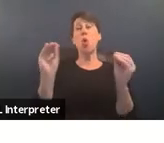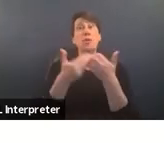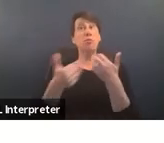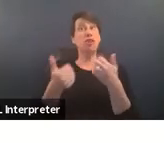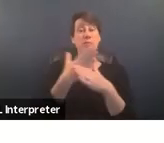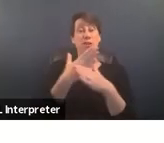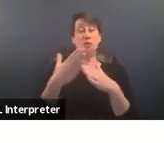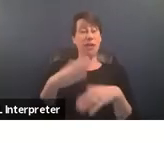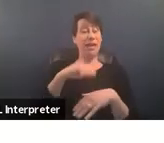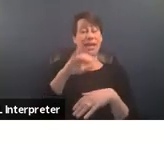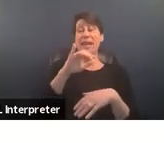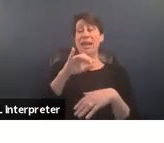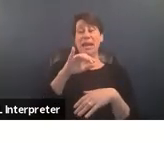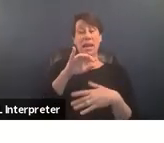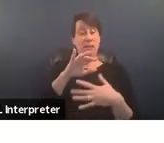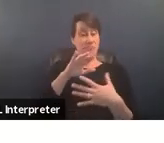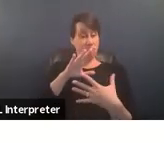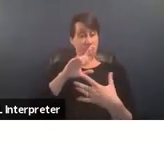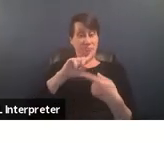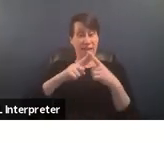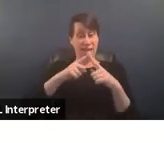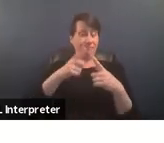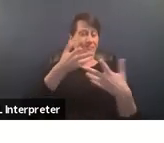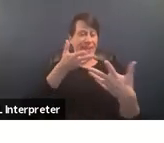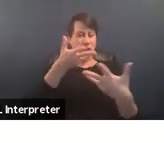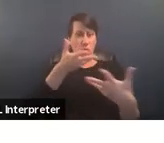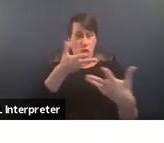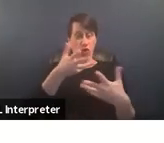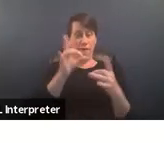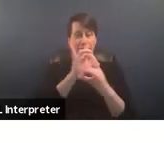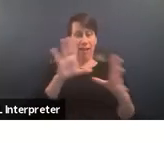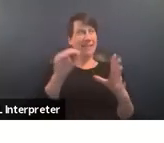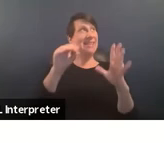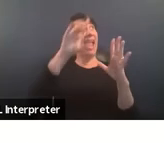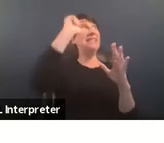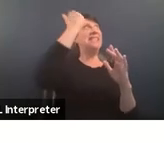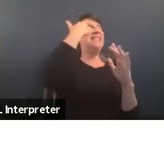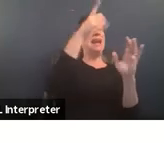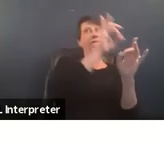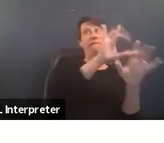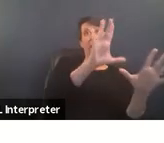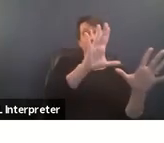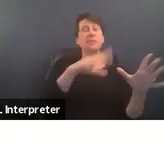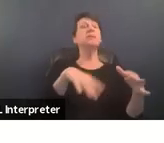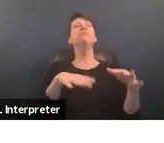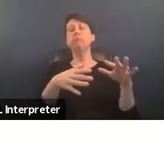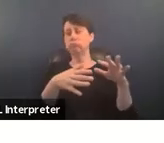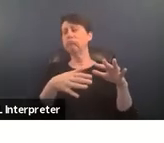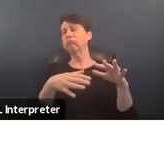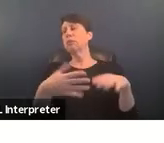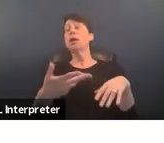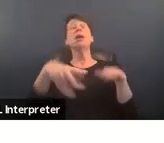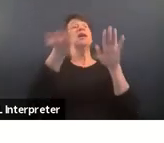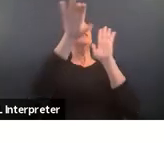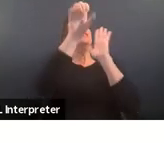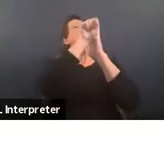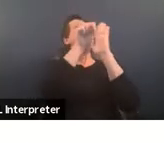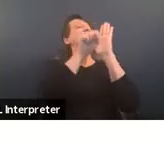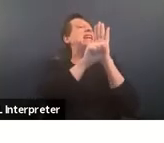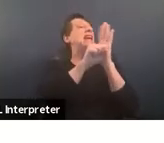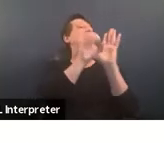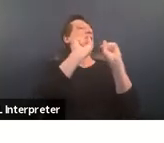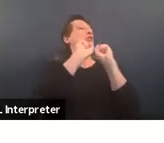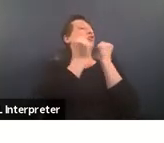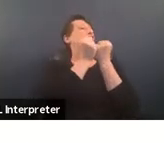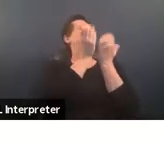interpersonal violence and state violence and for many the relationship between social service agencies police and